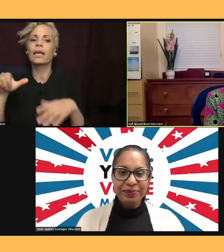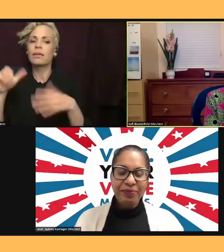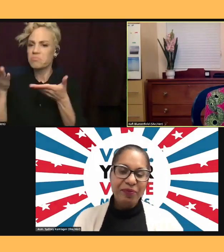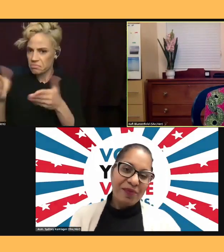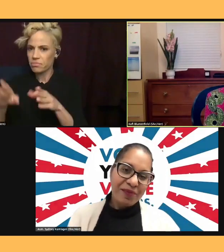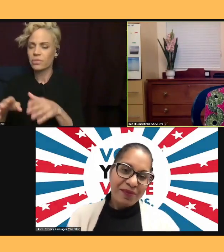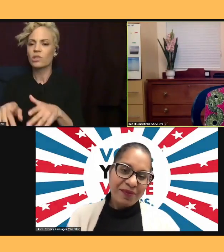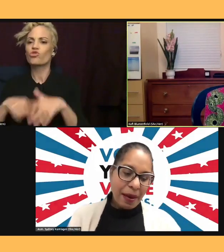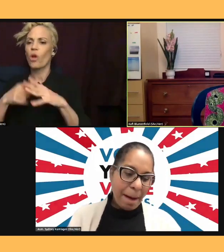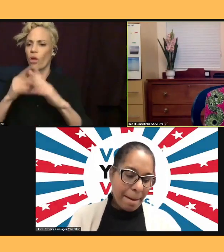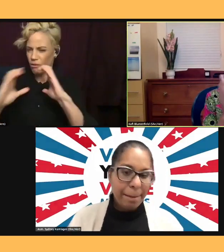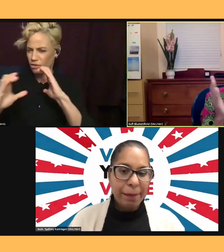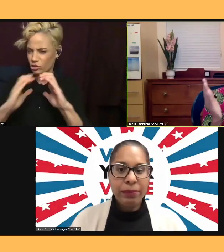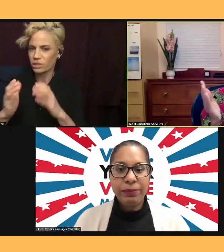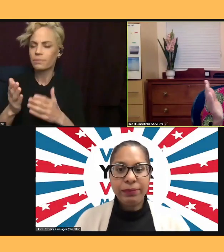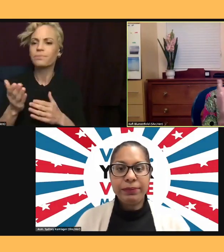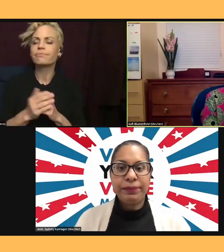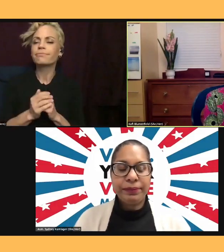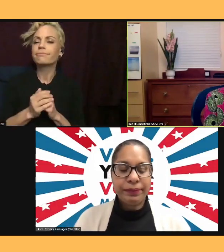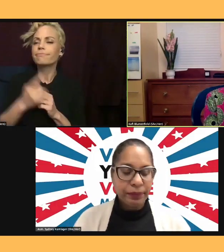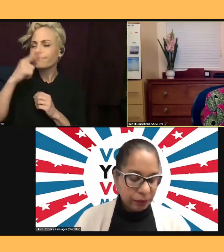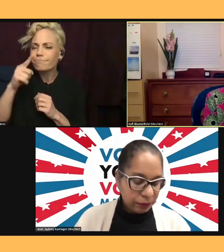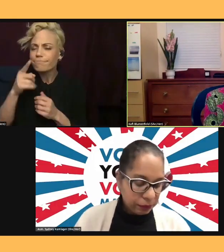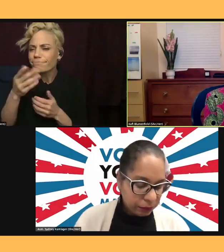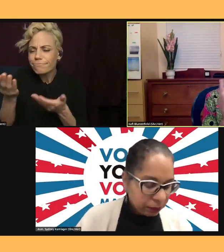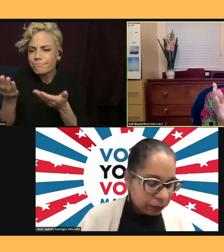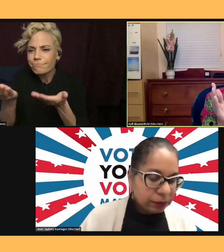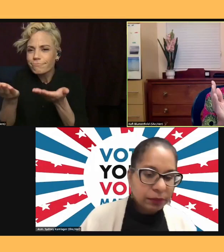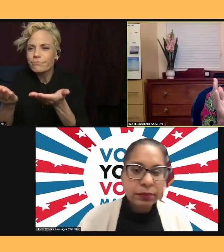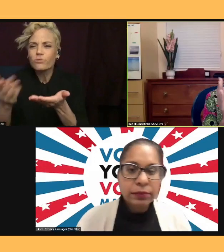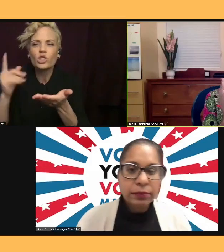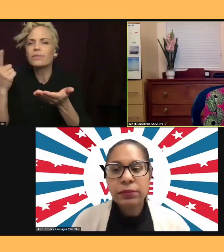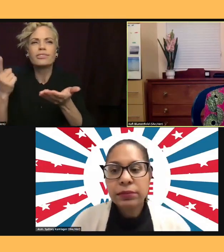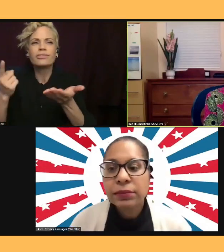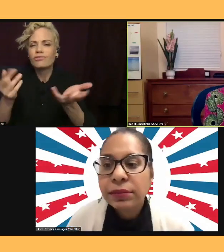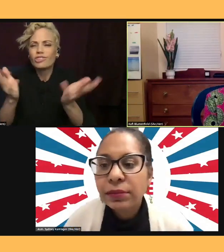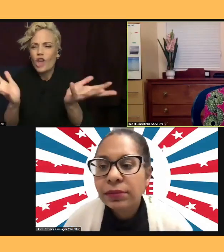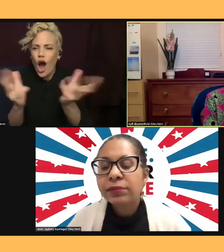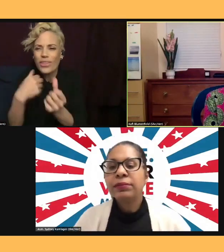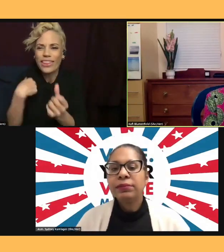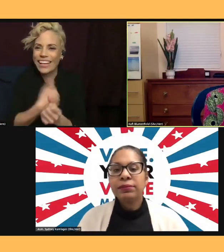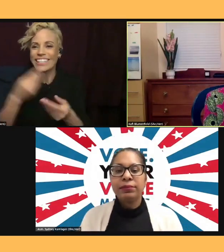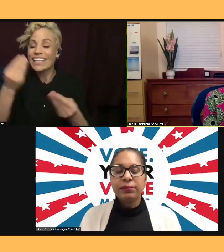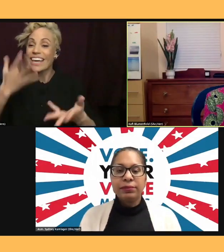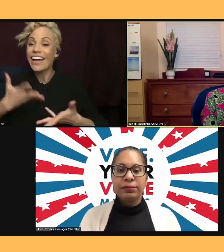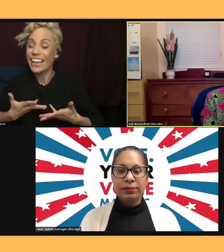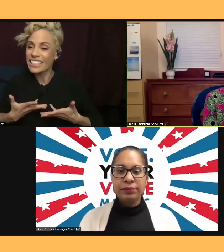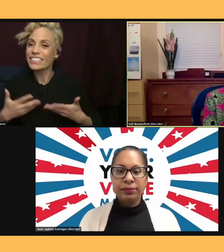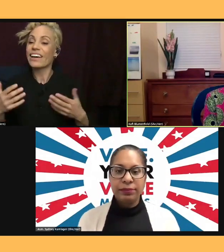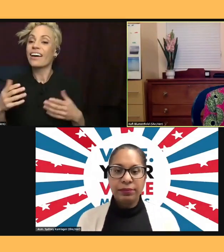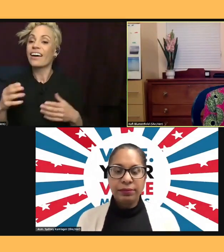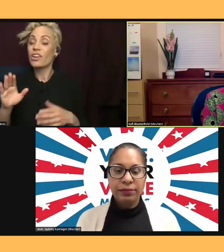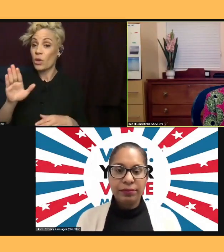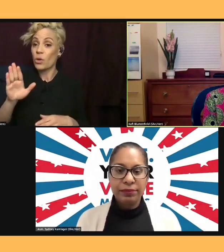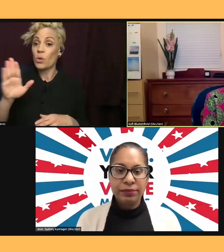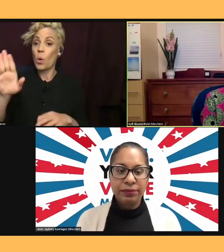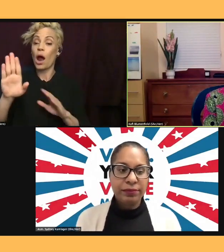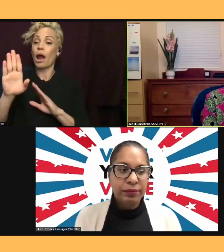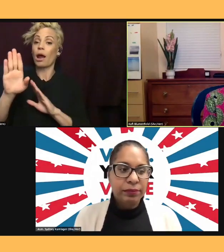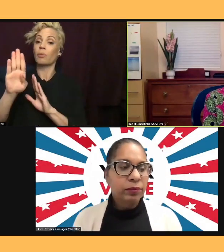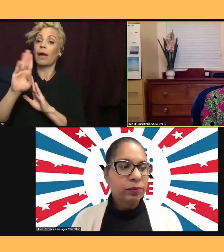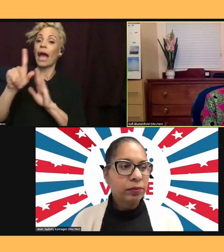talk to us? Tell us how important your background experiences